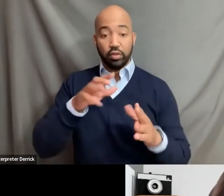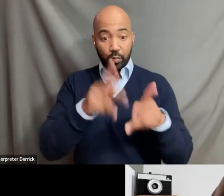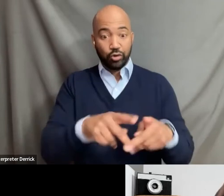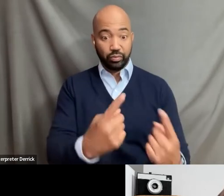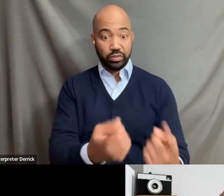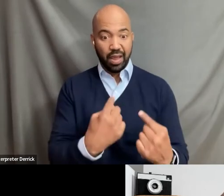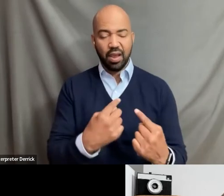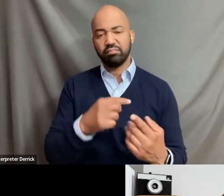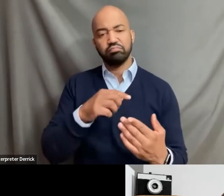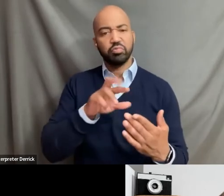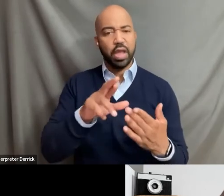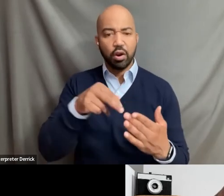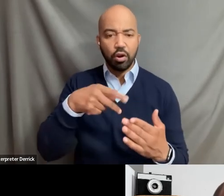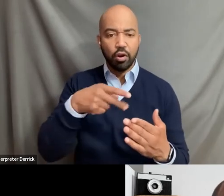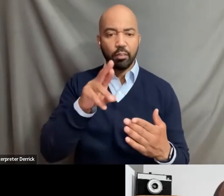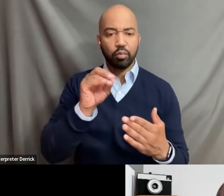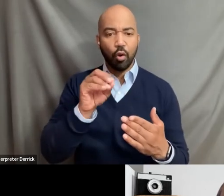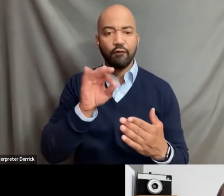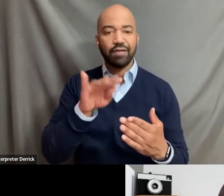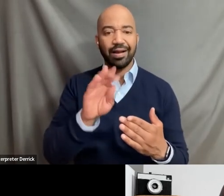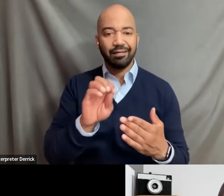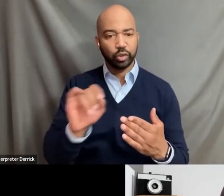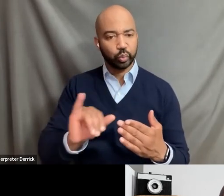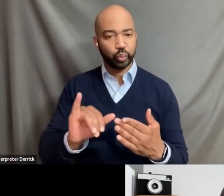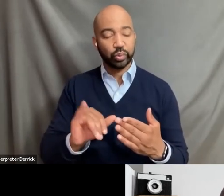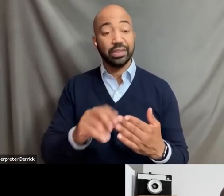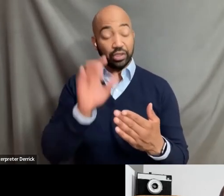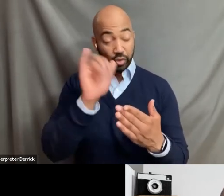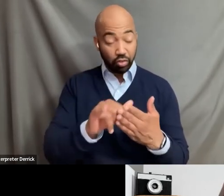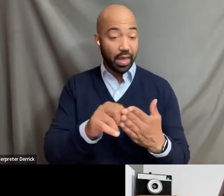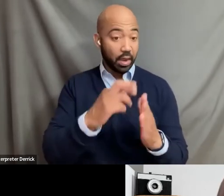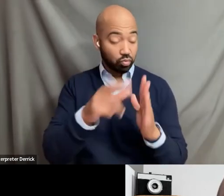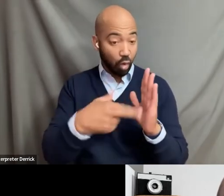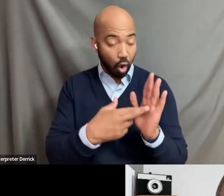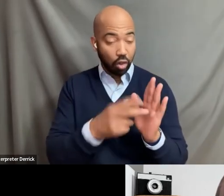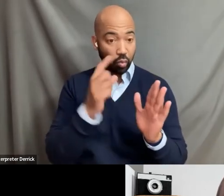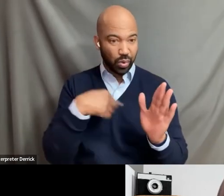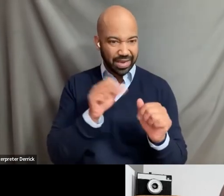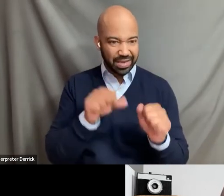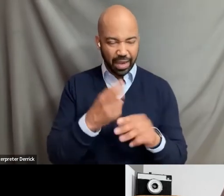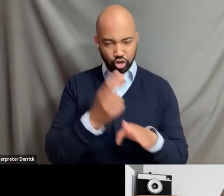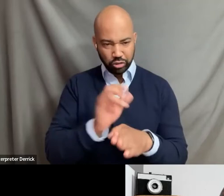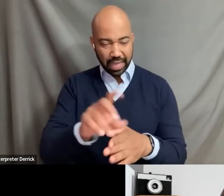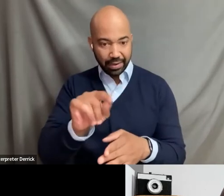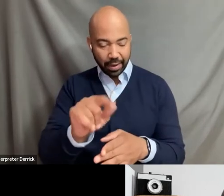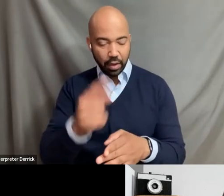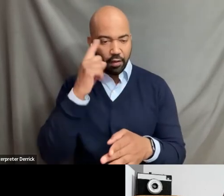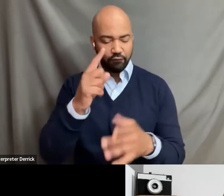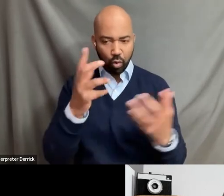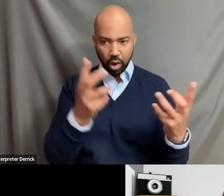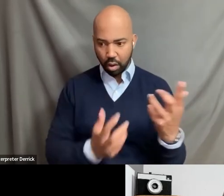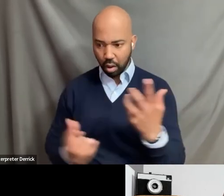And we, we will map or so we will try and use this data to actually